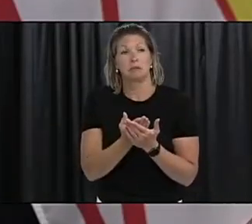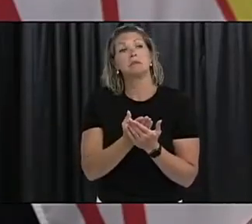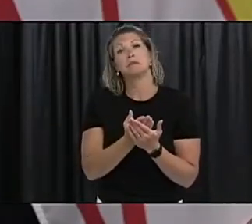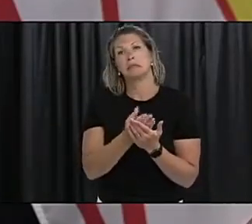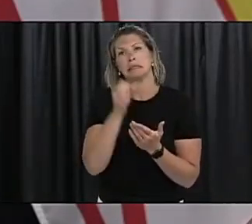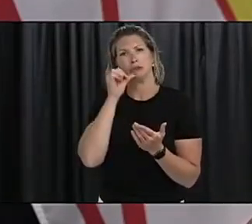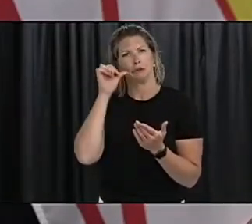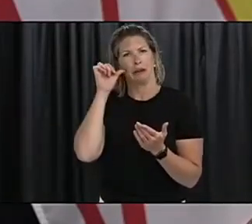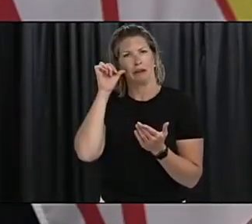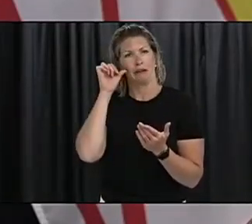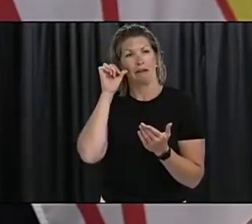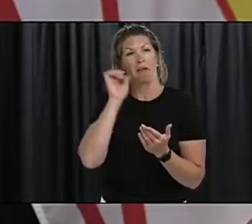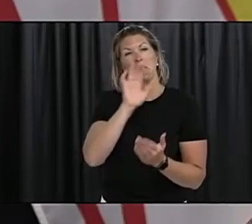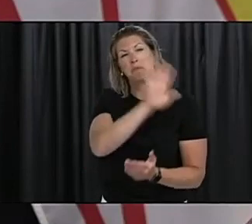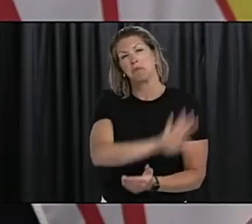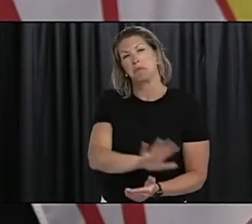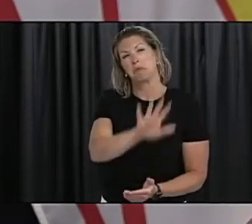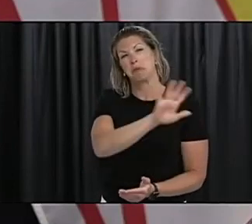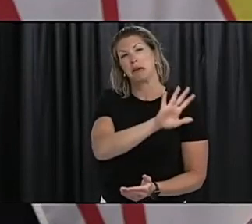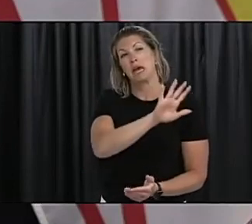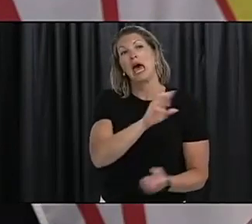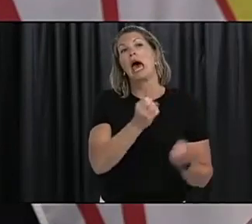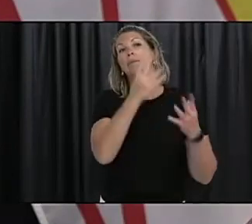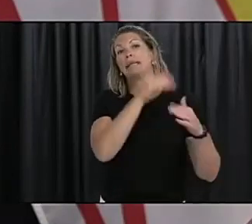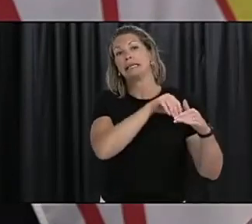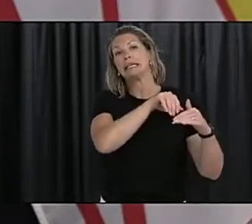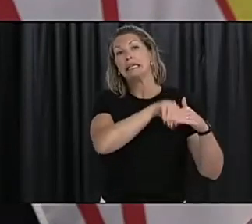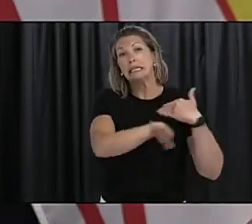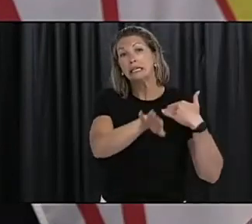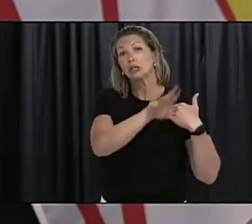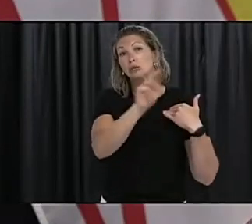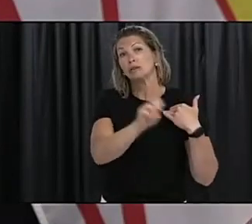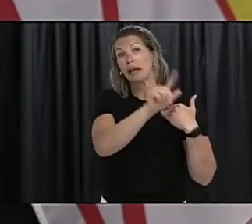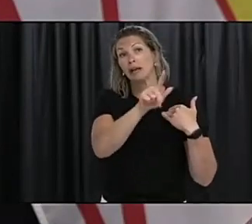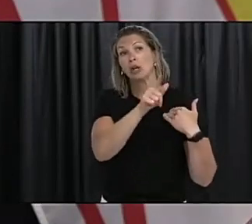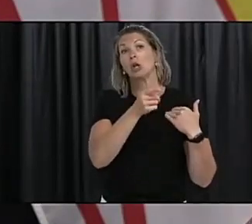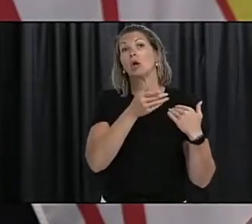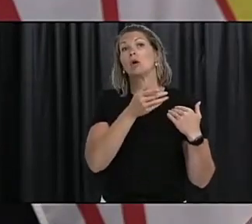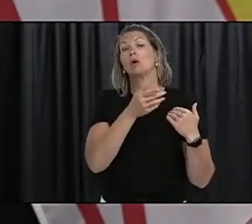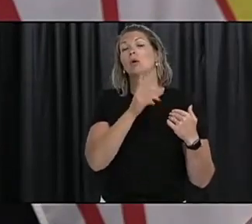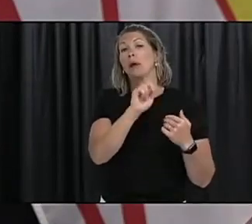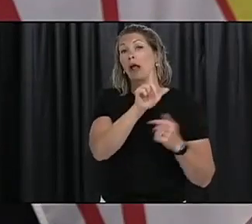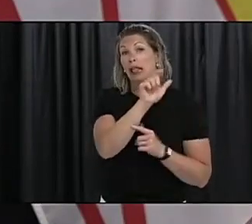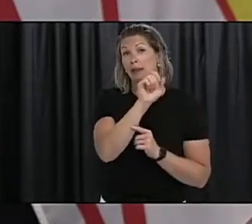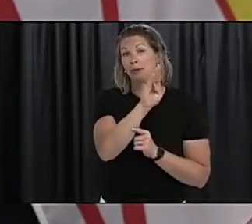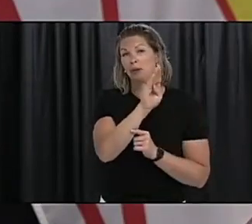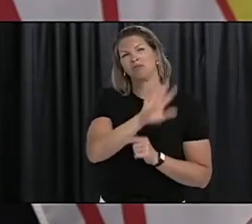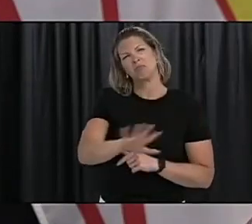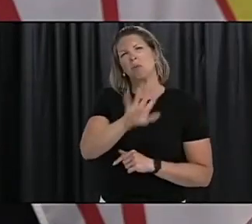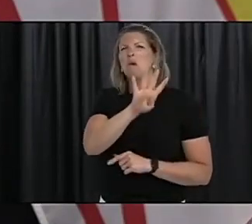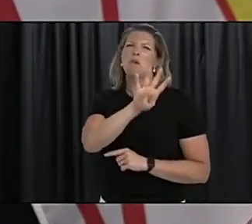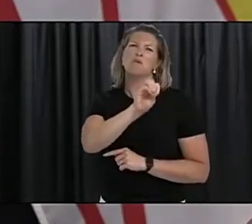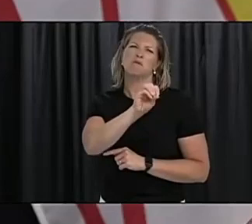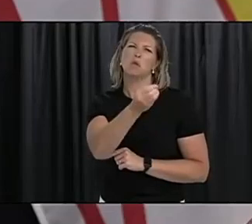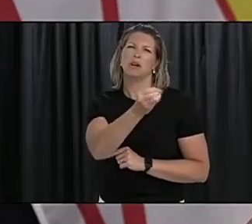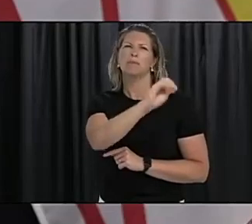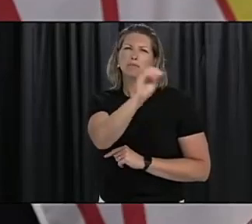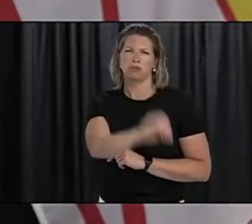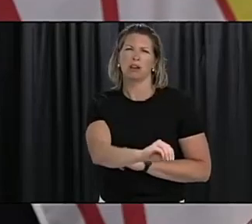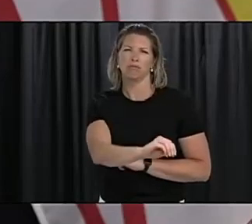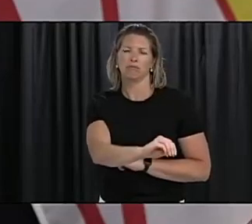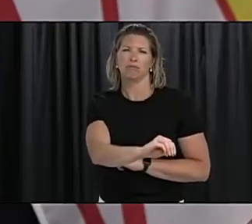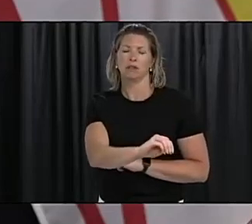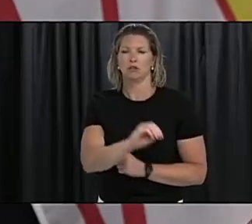% of the total number for people coming into Newfoundland and Labrador. So I guess when you put those numbers in context,